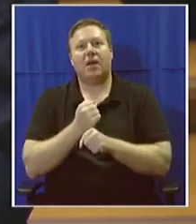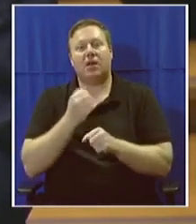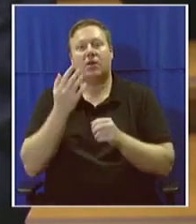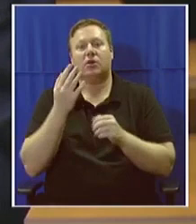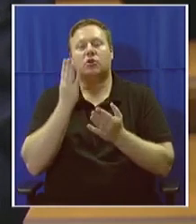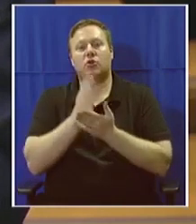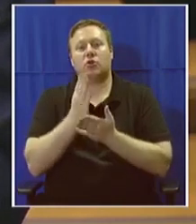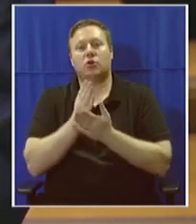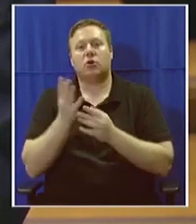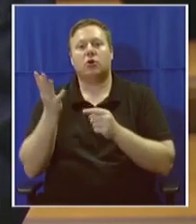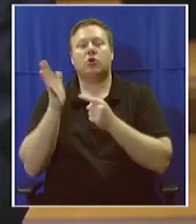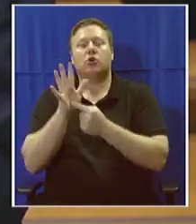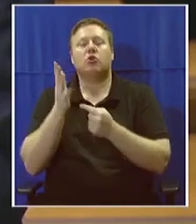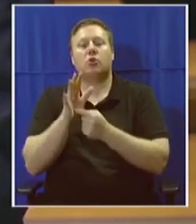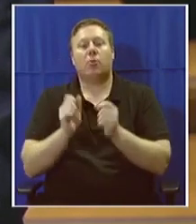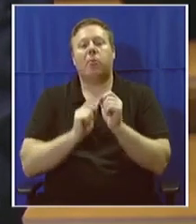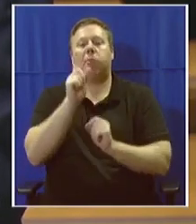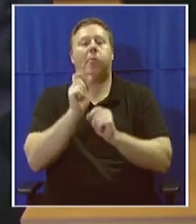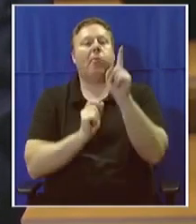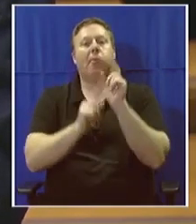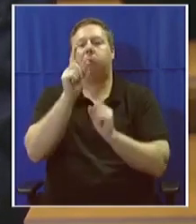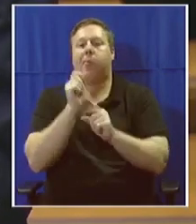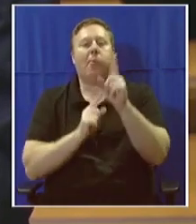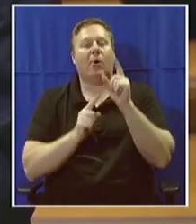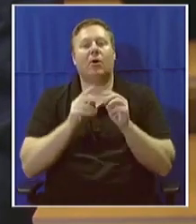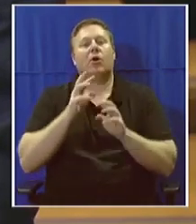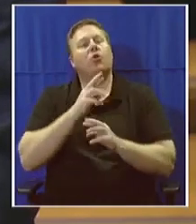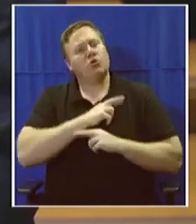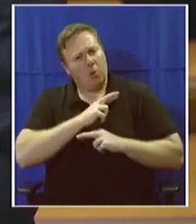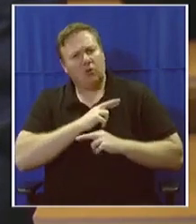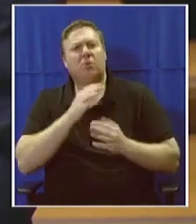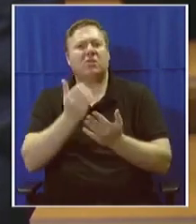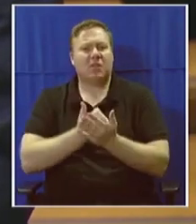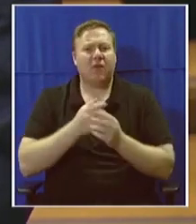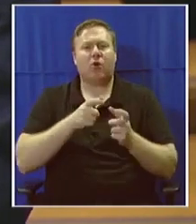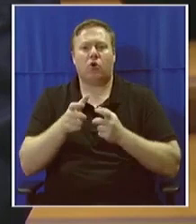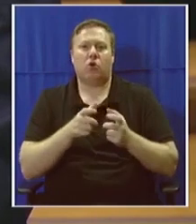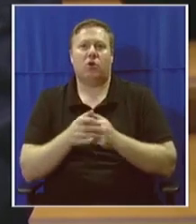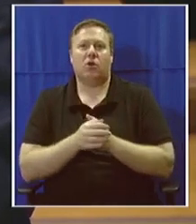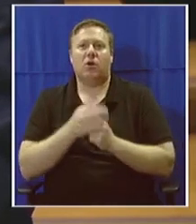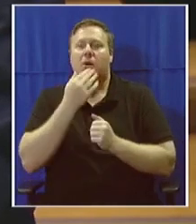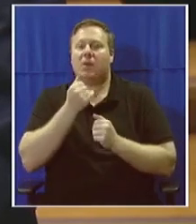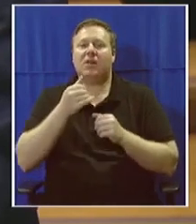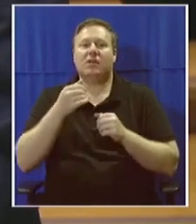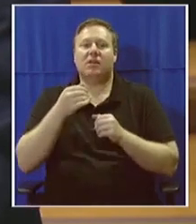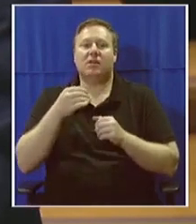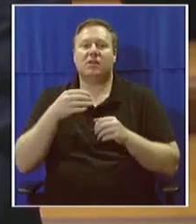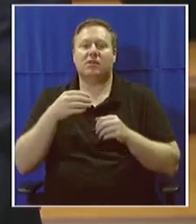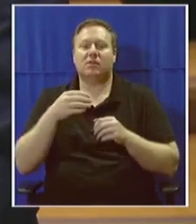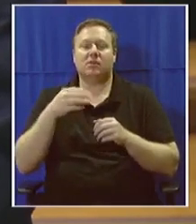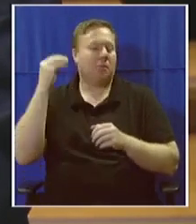fireworks in a responsible, safe, and controlled fashion, taking into account other members of society,